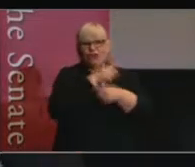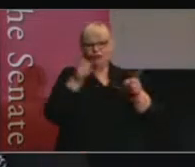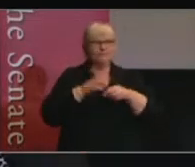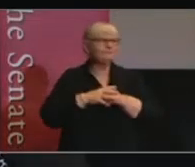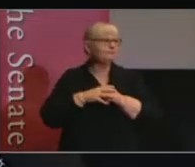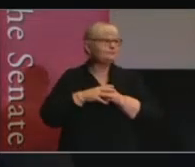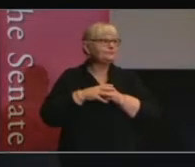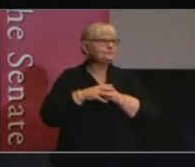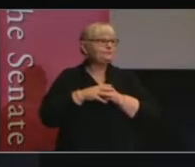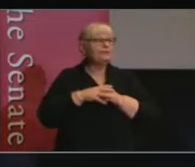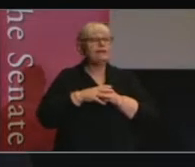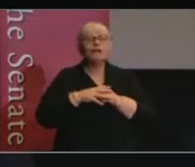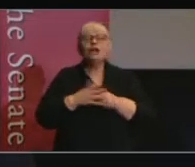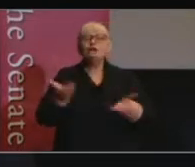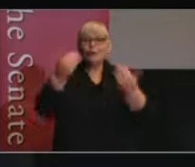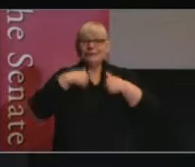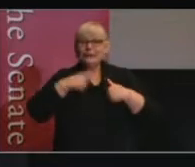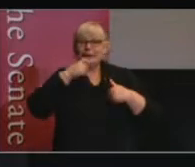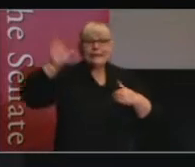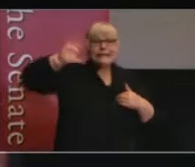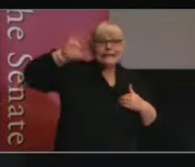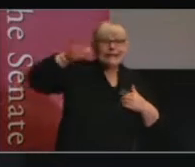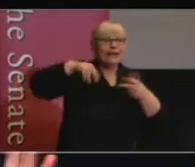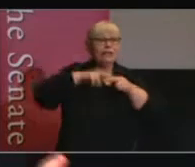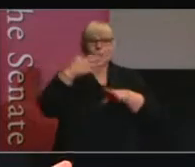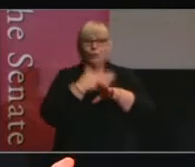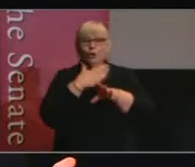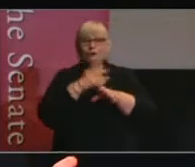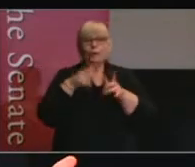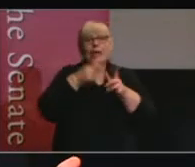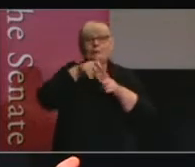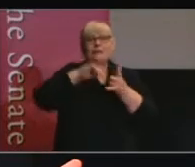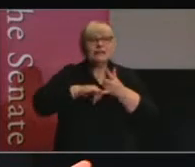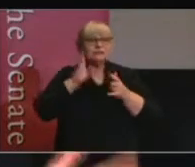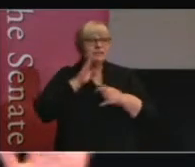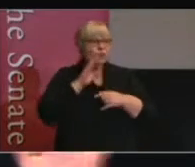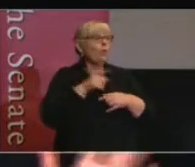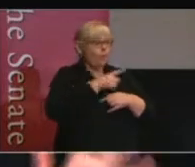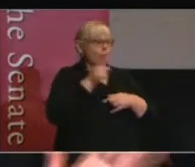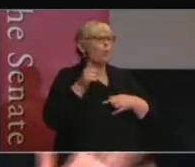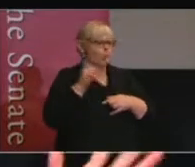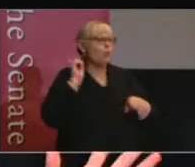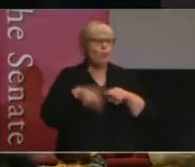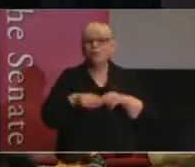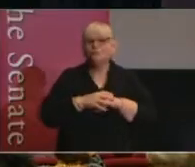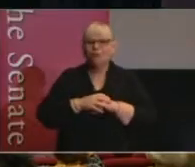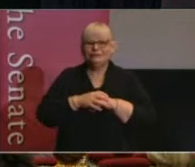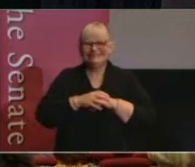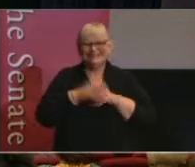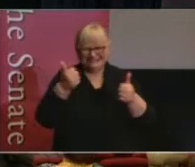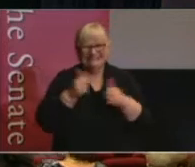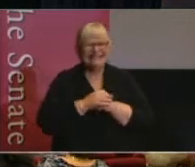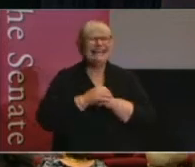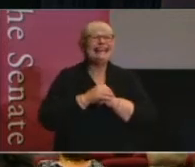give me a little wave if you've maybe worked for the public service before. Okay, excellent, wonderful.